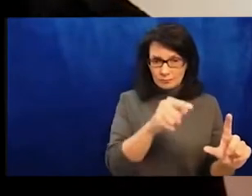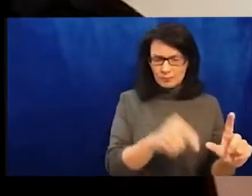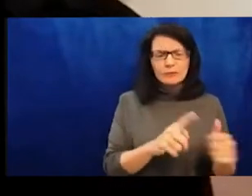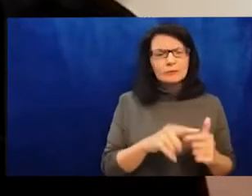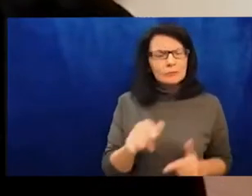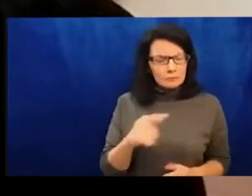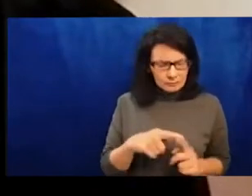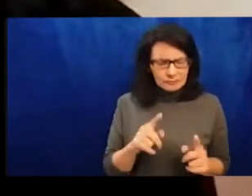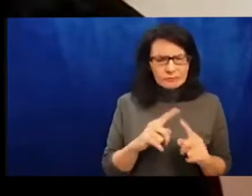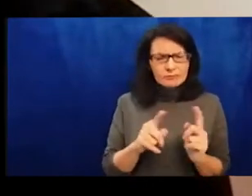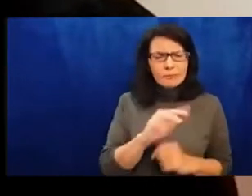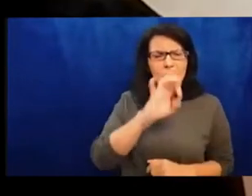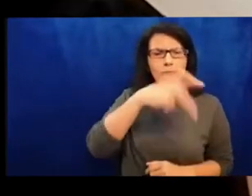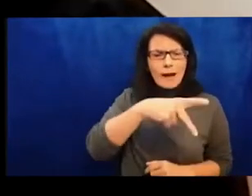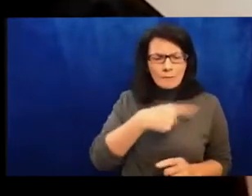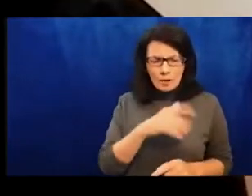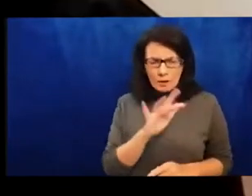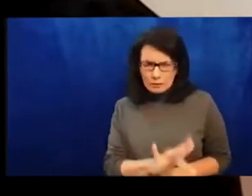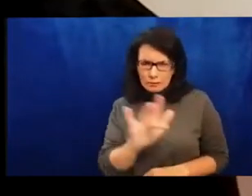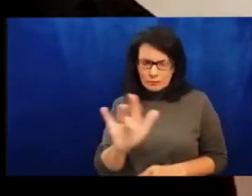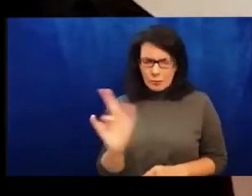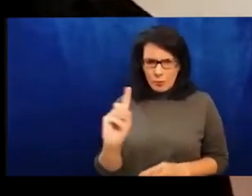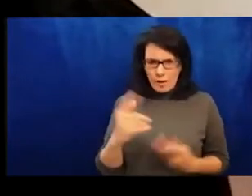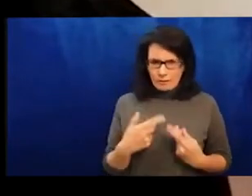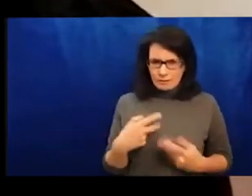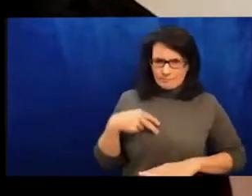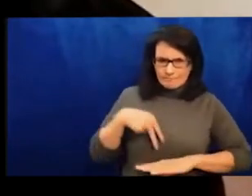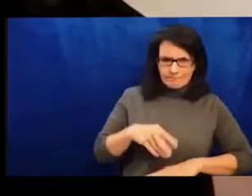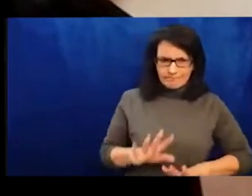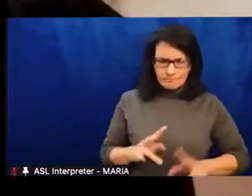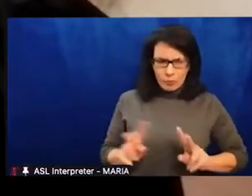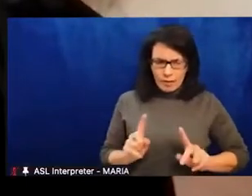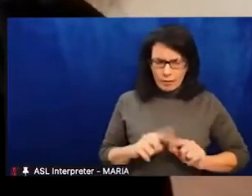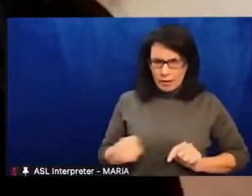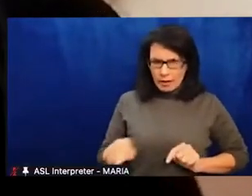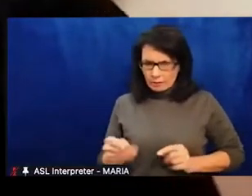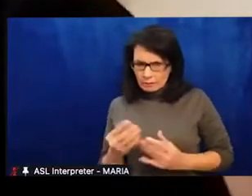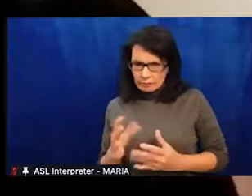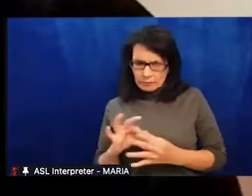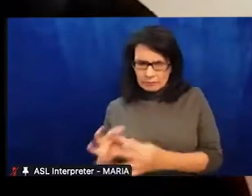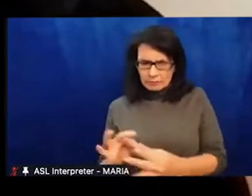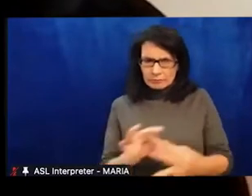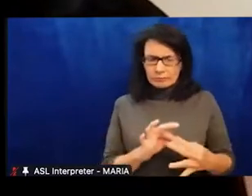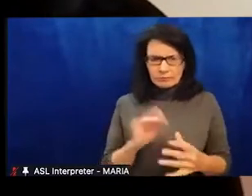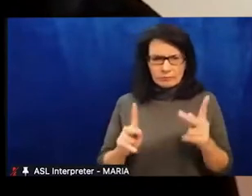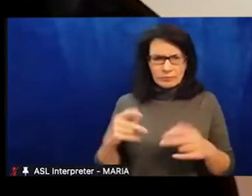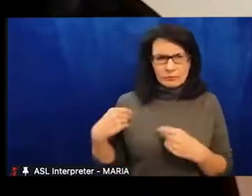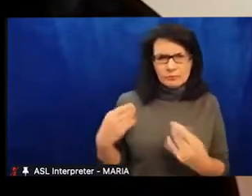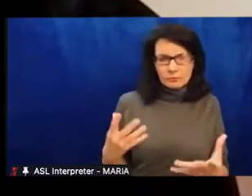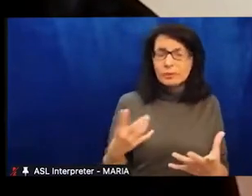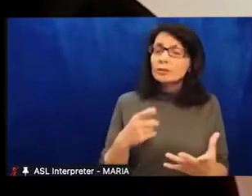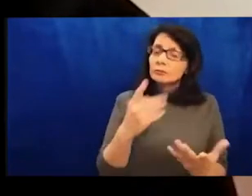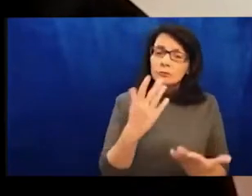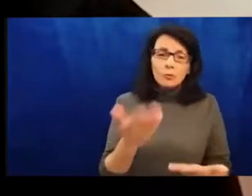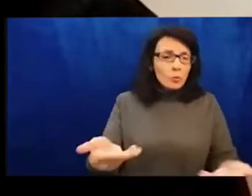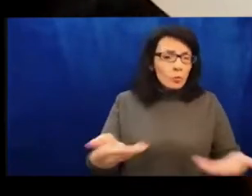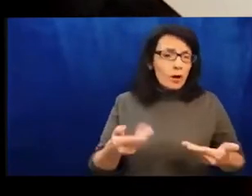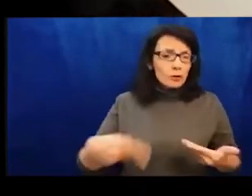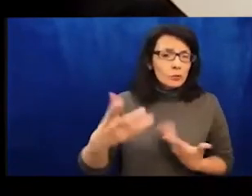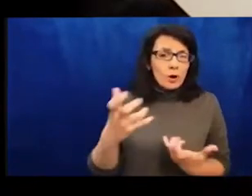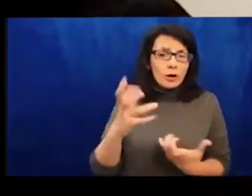empty stand-in for actual decolonization work and are committed to confronting the ongoing effects of this colonial legacy.